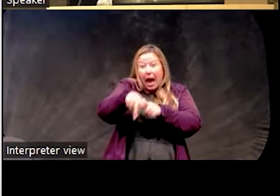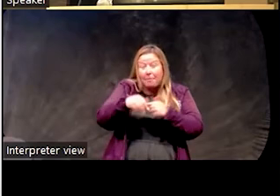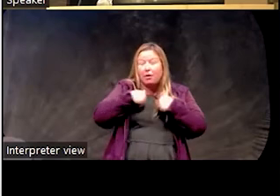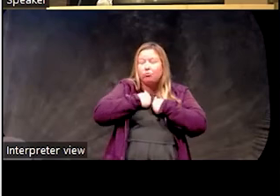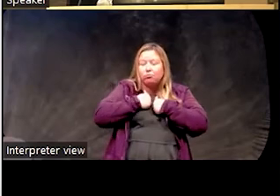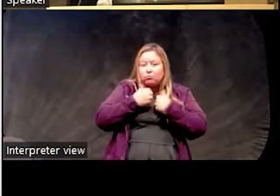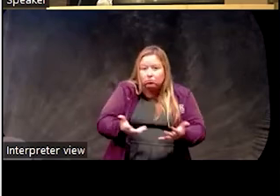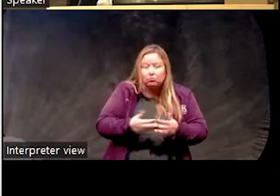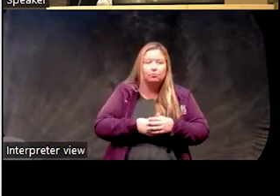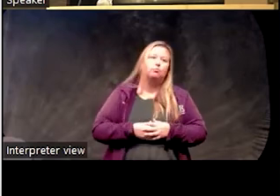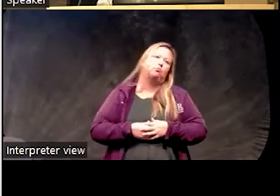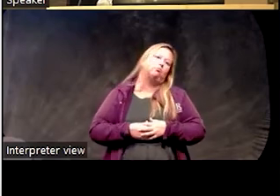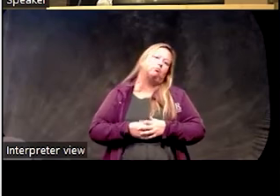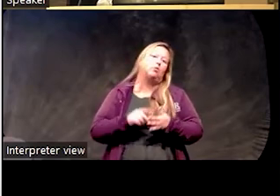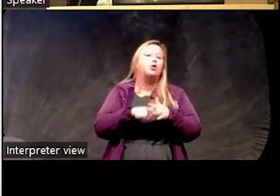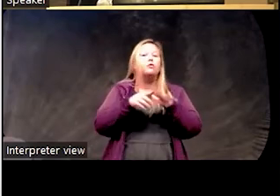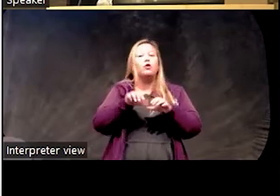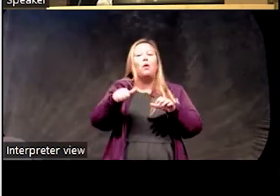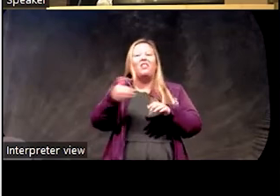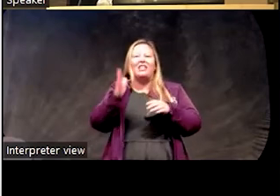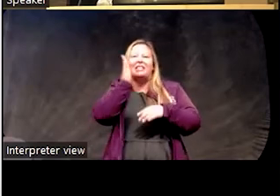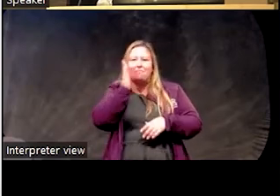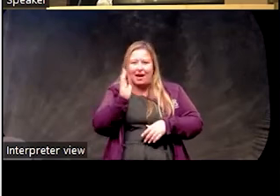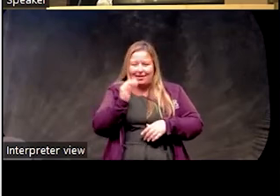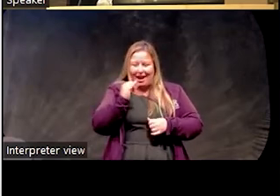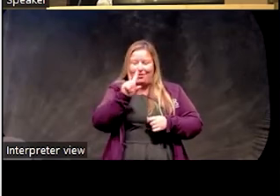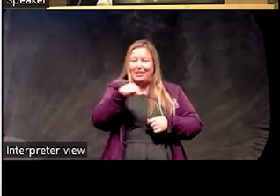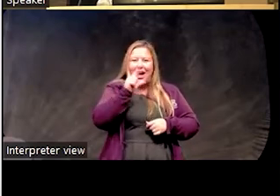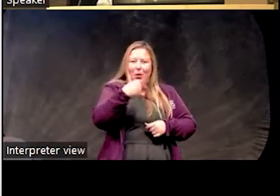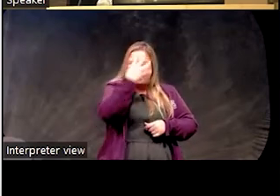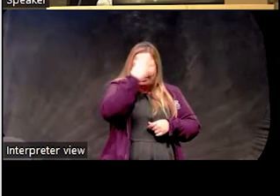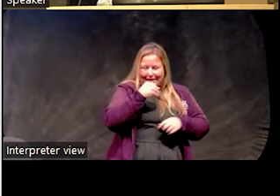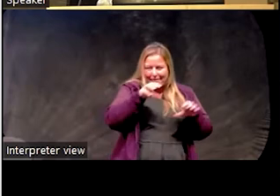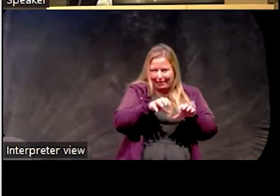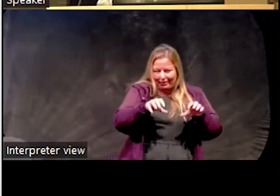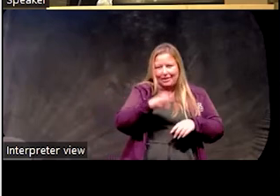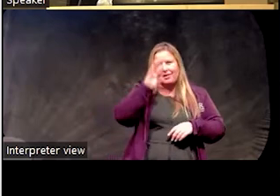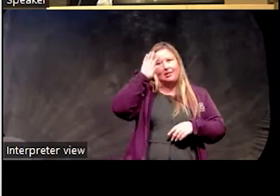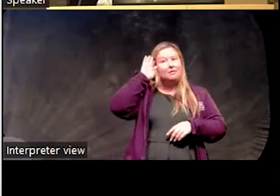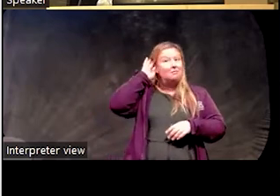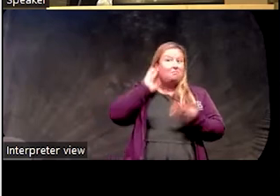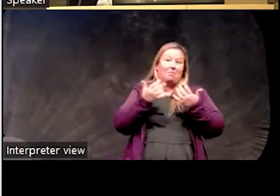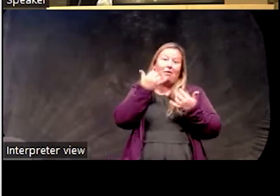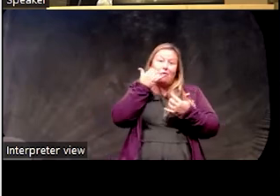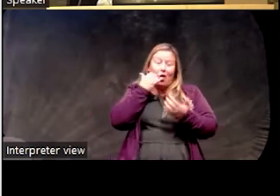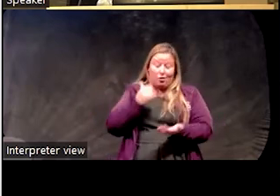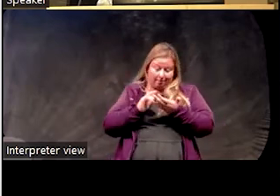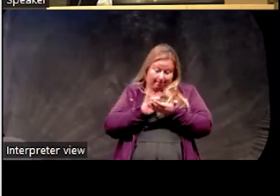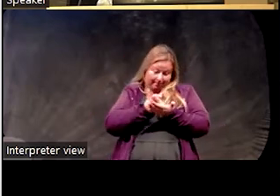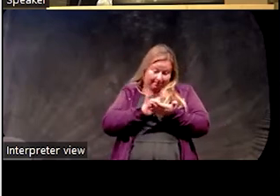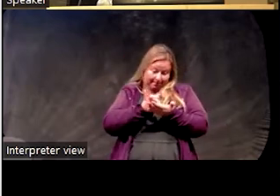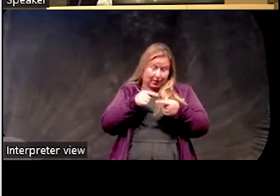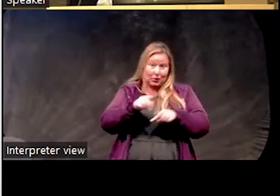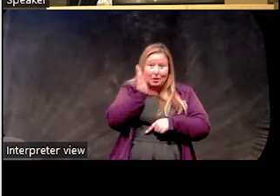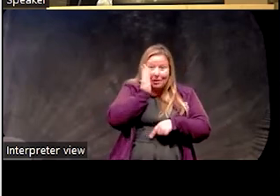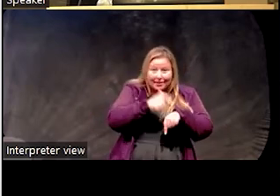We've also started to do other things in bed besides sleep and intimate activities. We might be playing on our phones in bed,